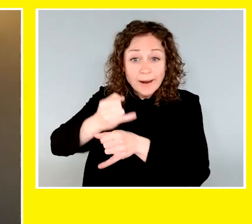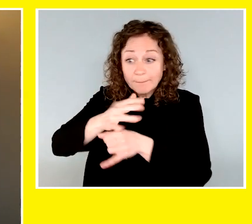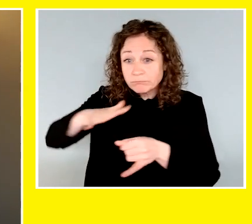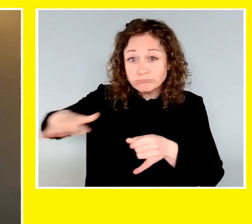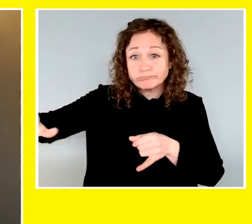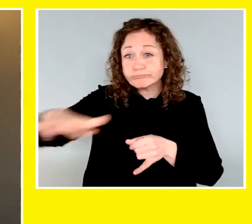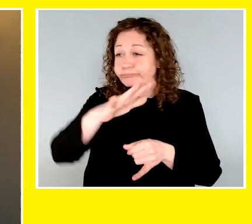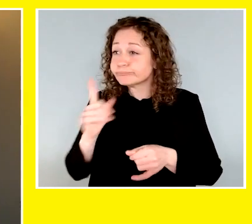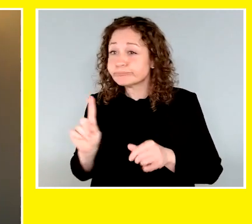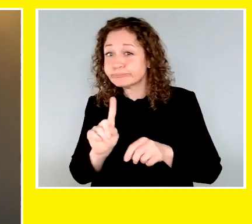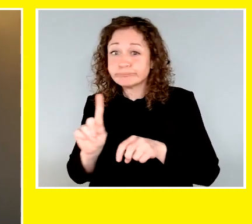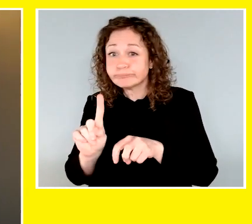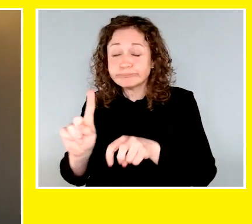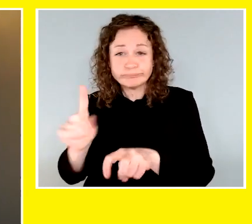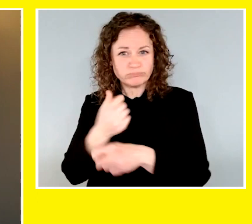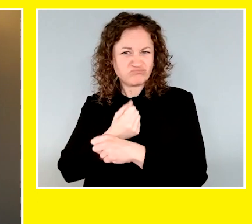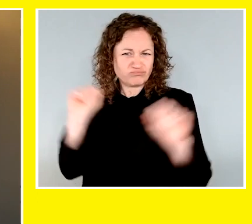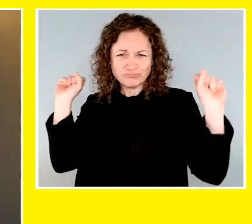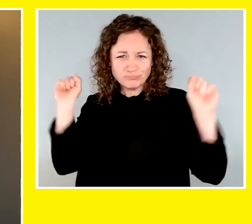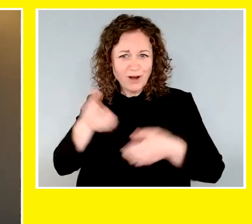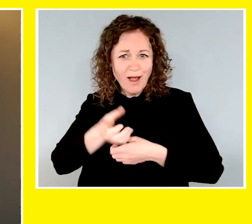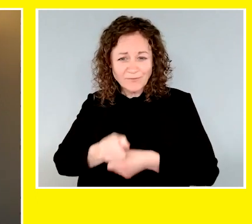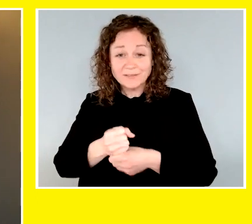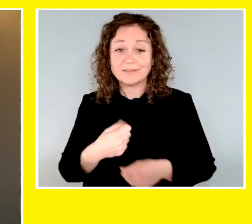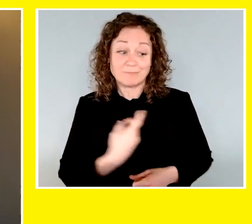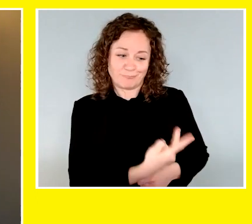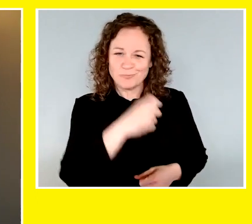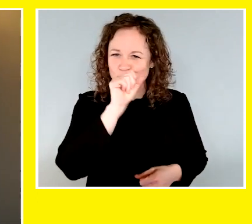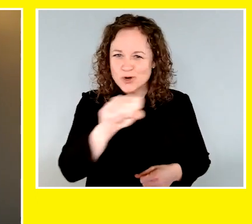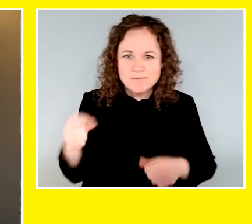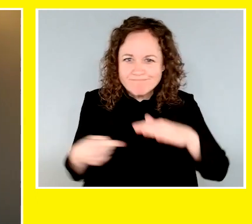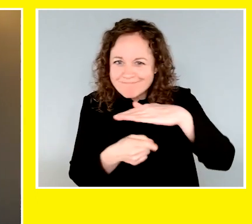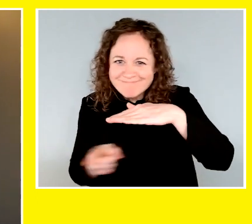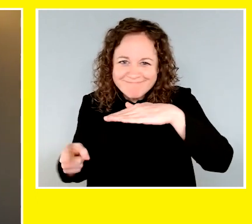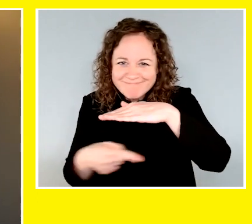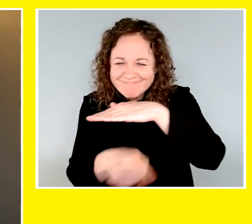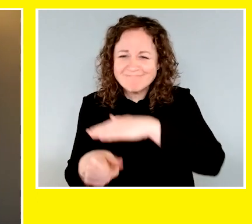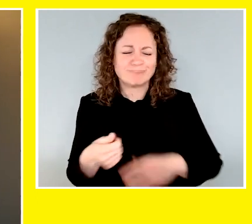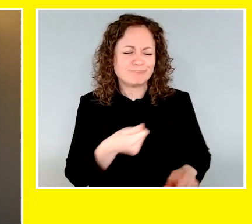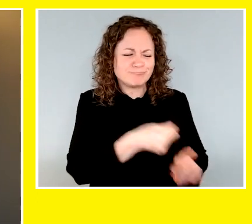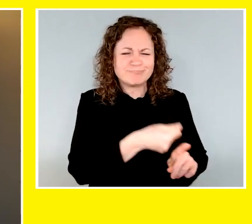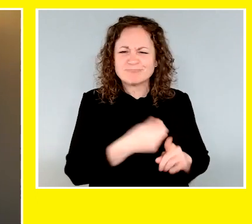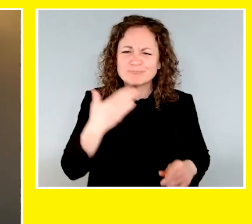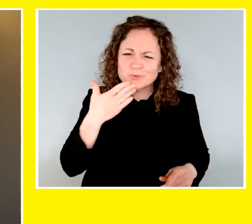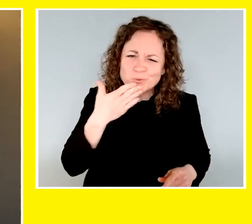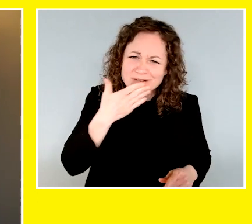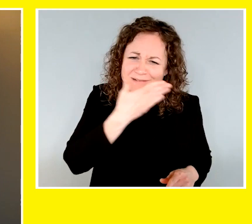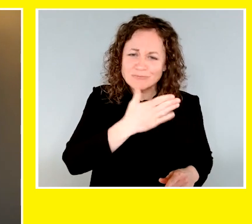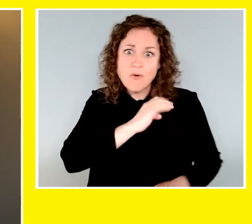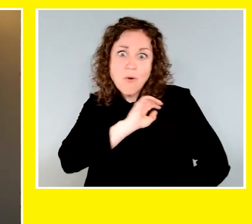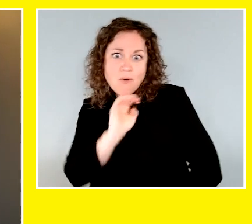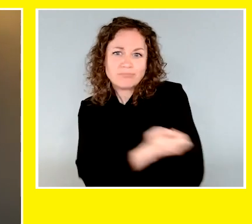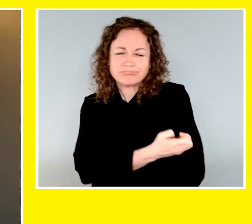independently and with confidence. Willie and I love to explore new places together and go on adventures. Willie is such a sweet,